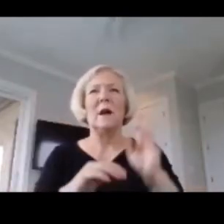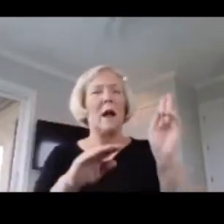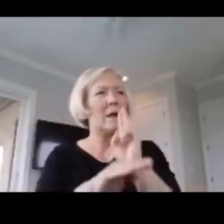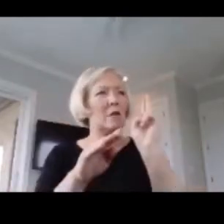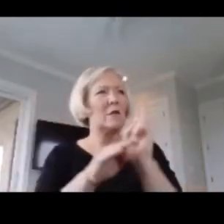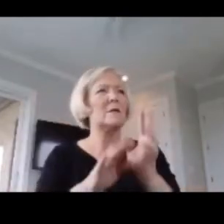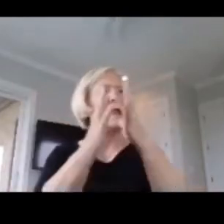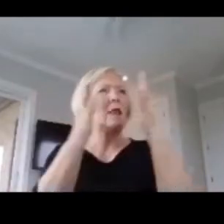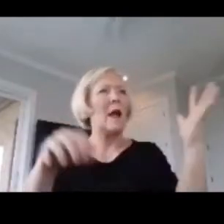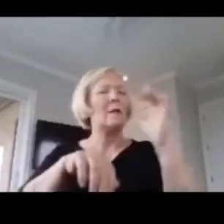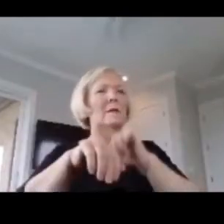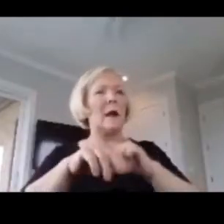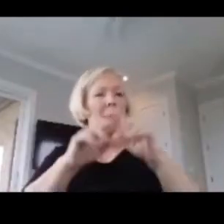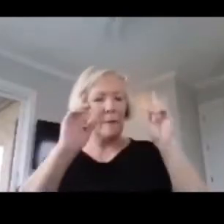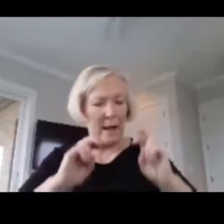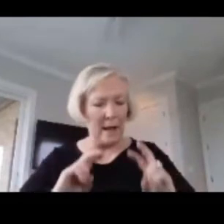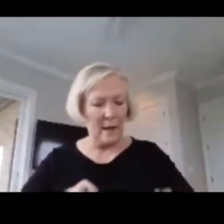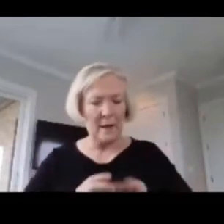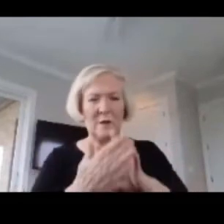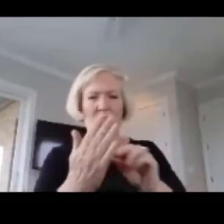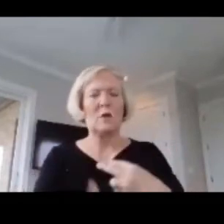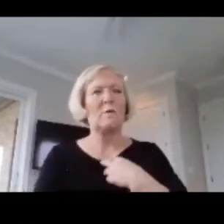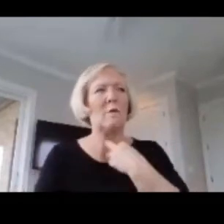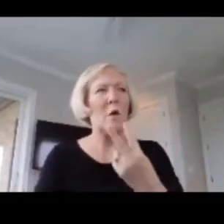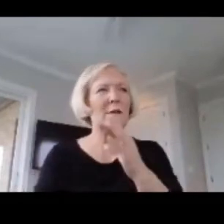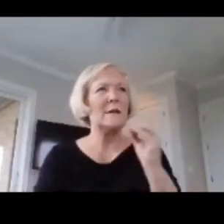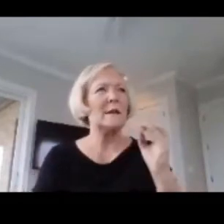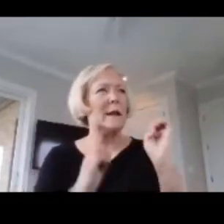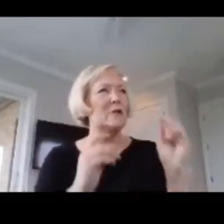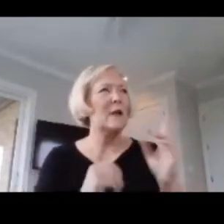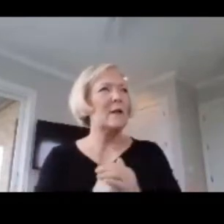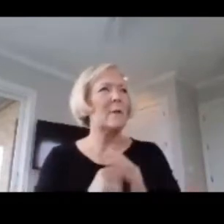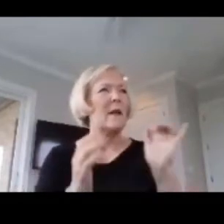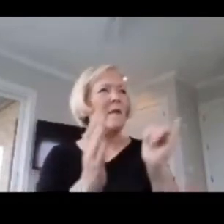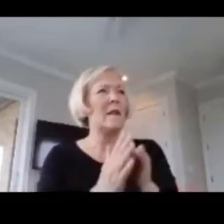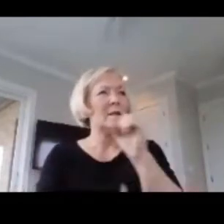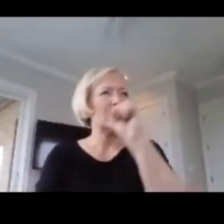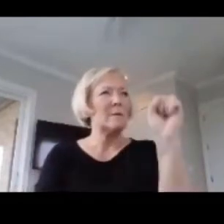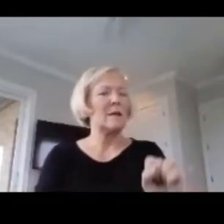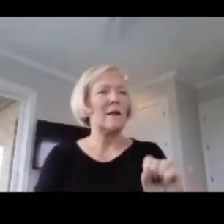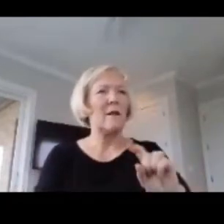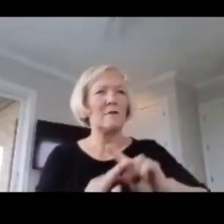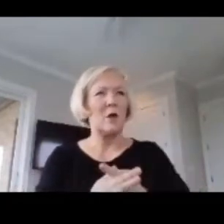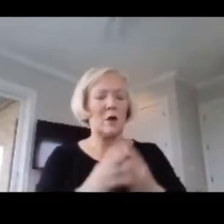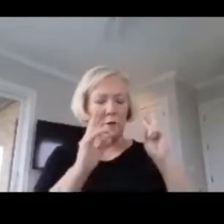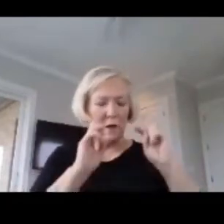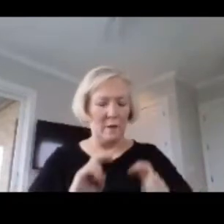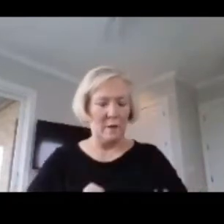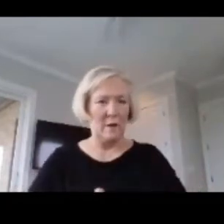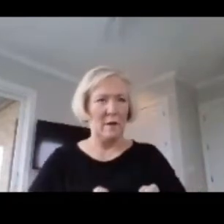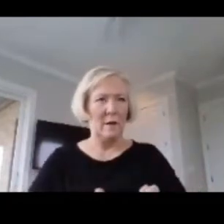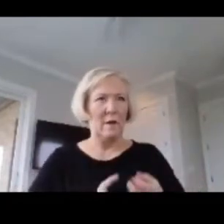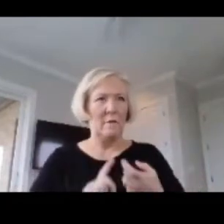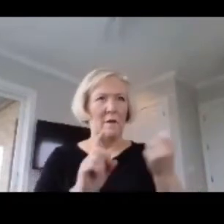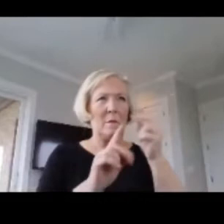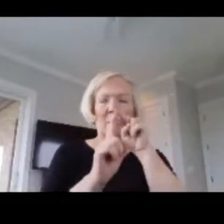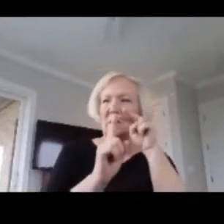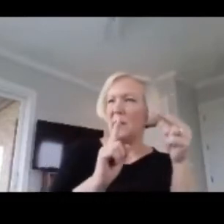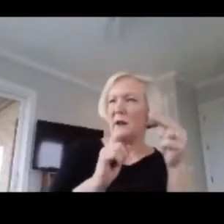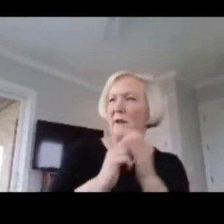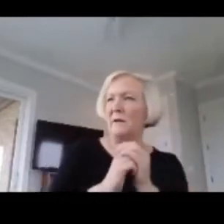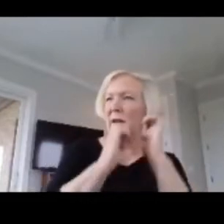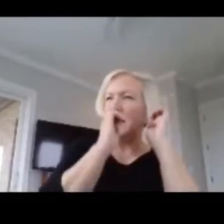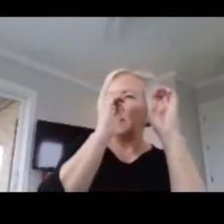analyzing student voice and education, but this semester I've begun to analyze it through the lens of an educator and my